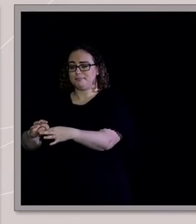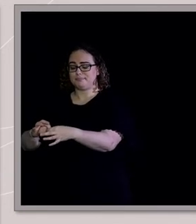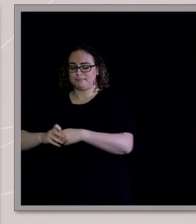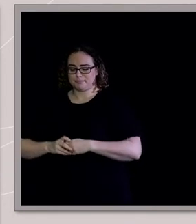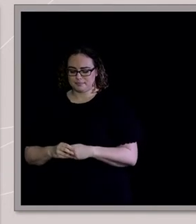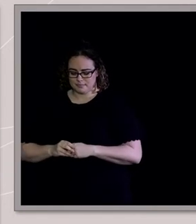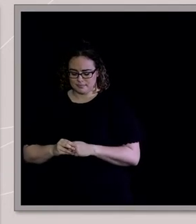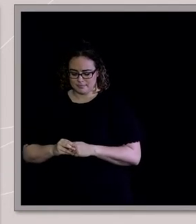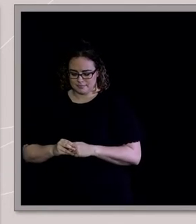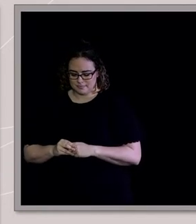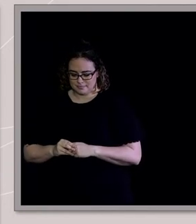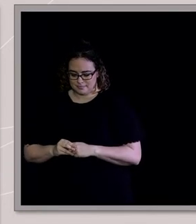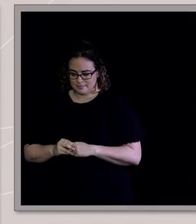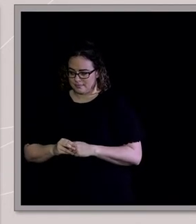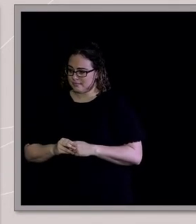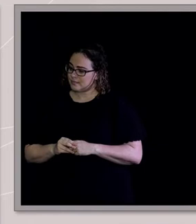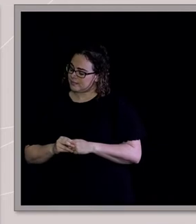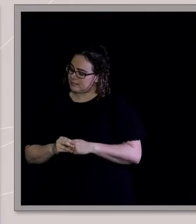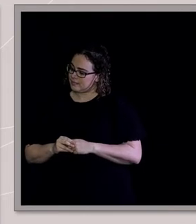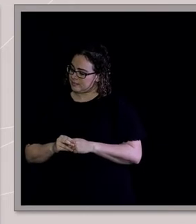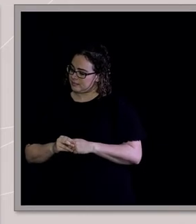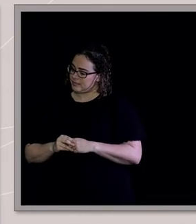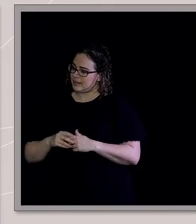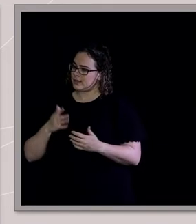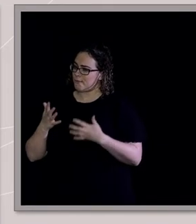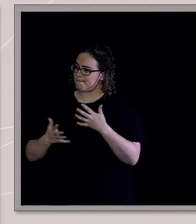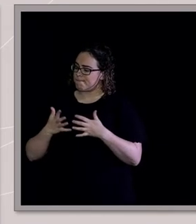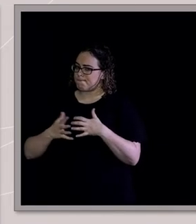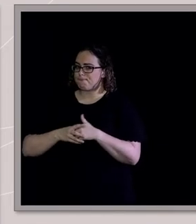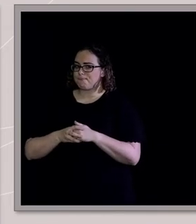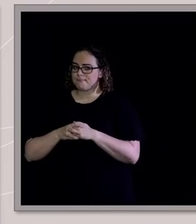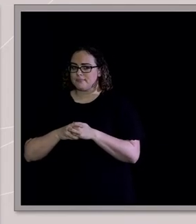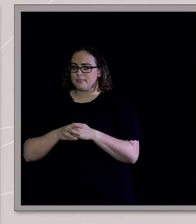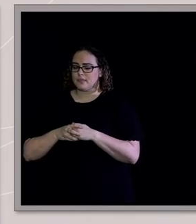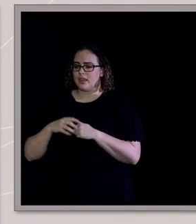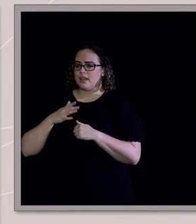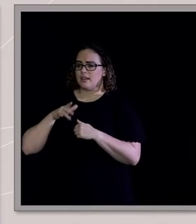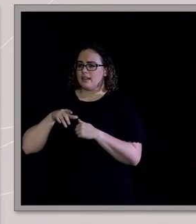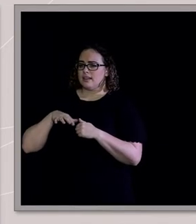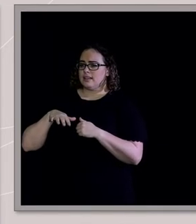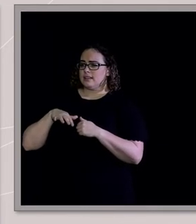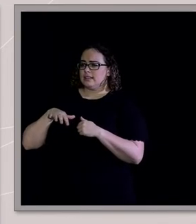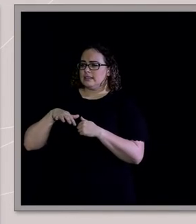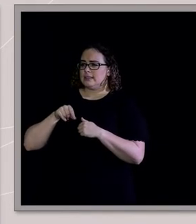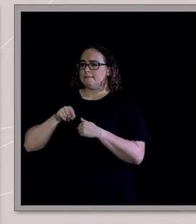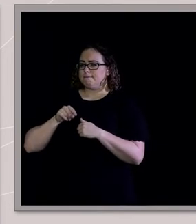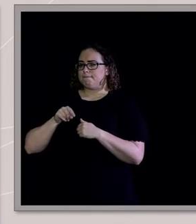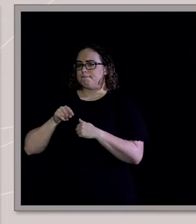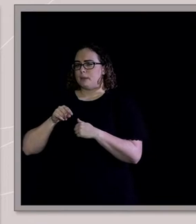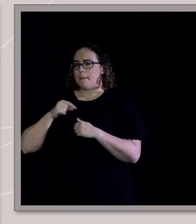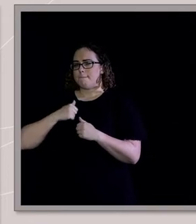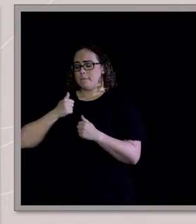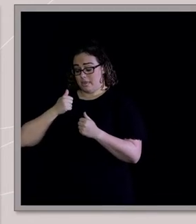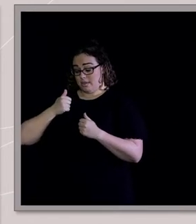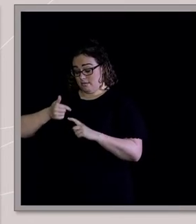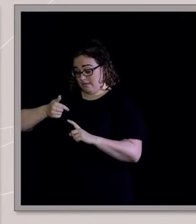at that tricky point of me deciding whether or not to confront these doubts that have been in